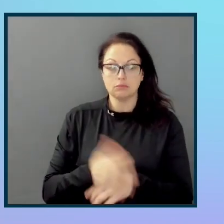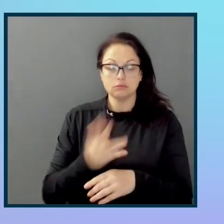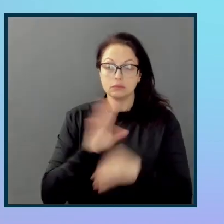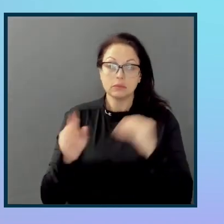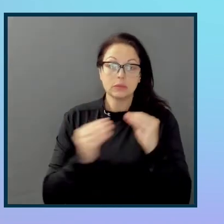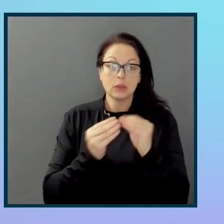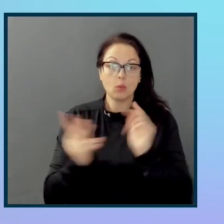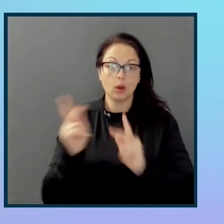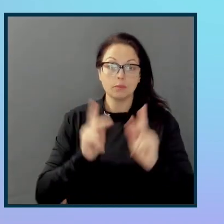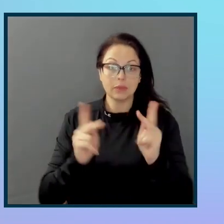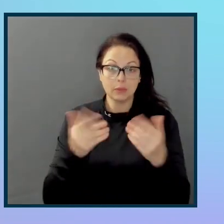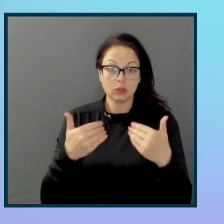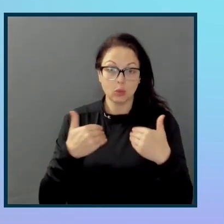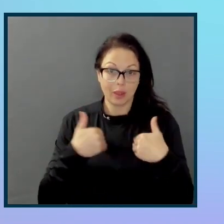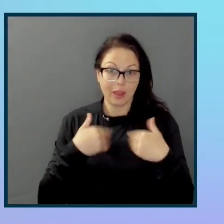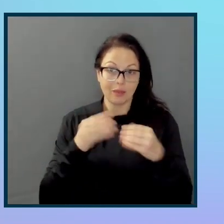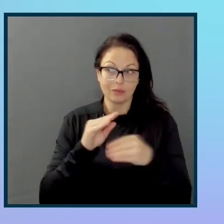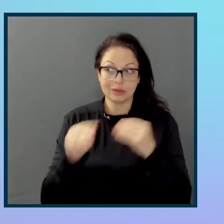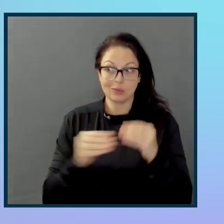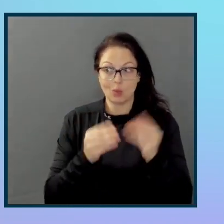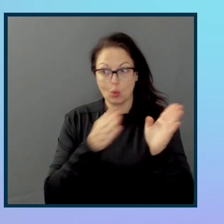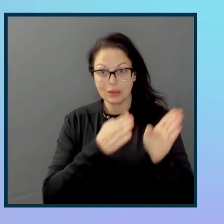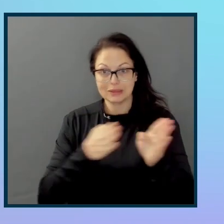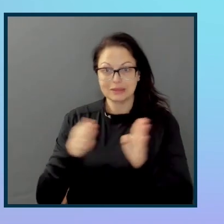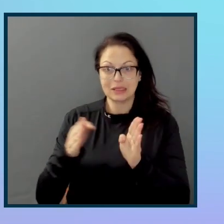the more organized that needs to be.